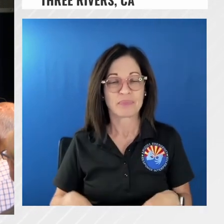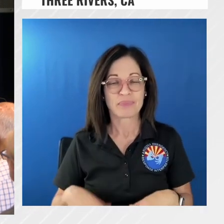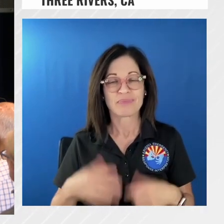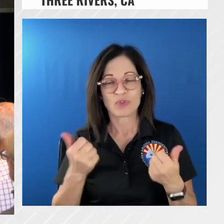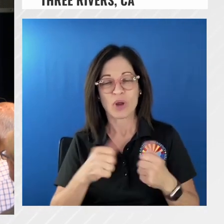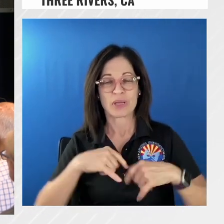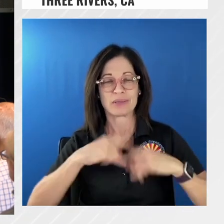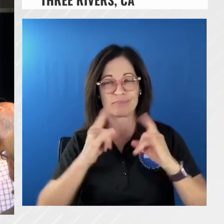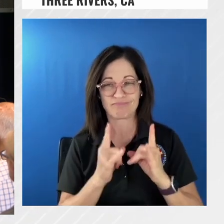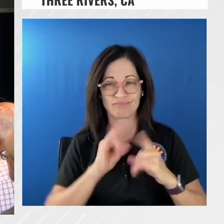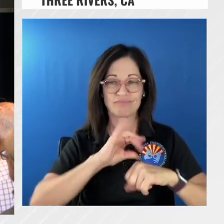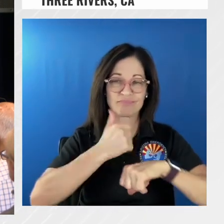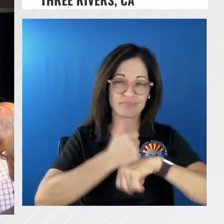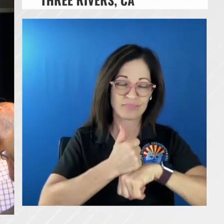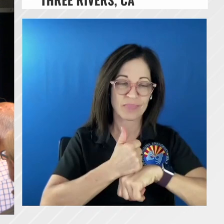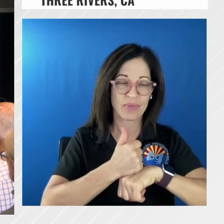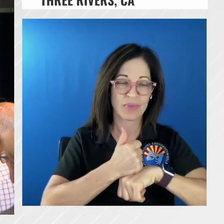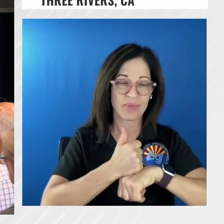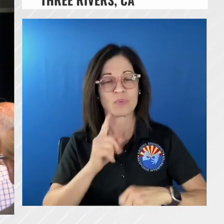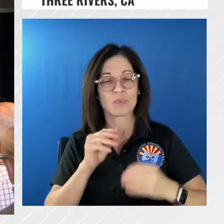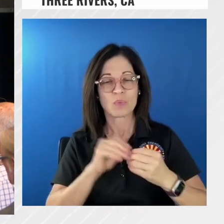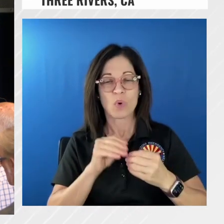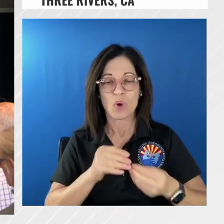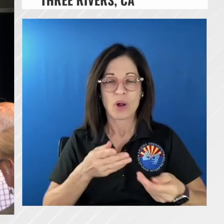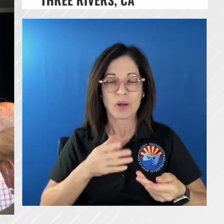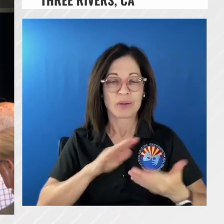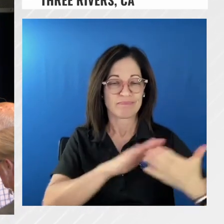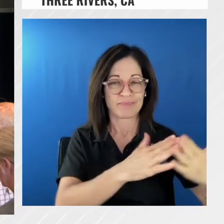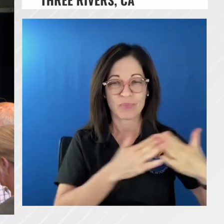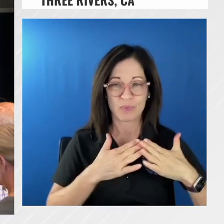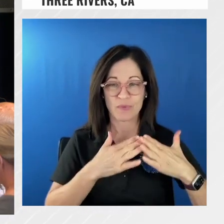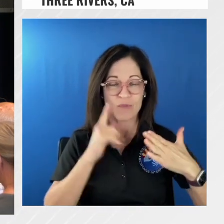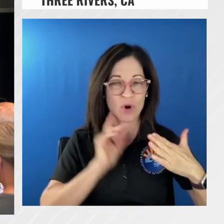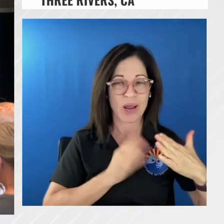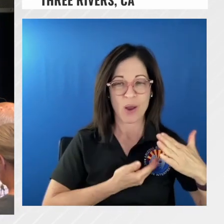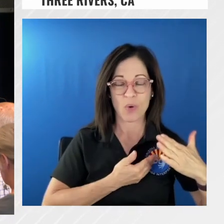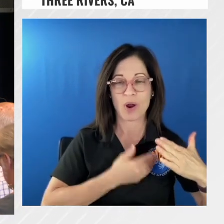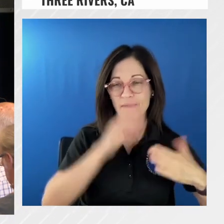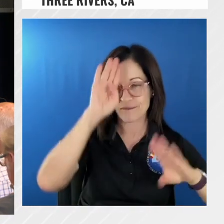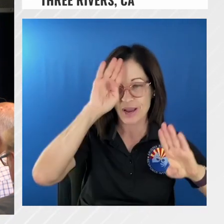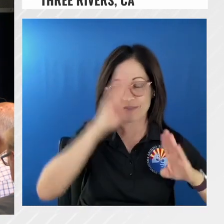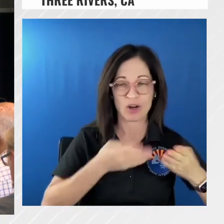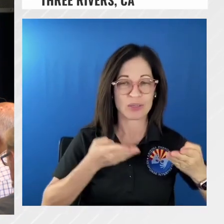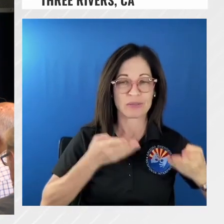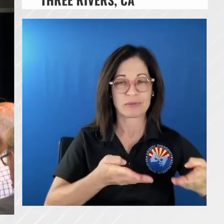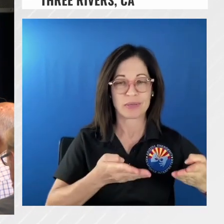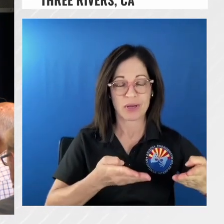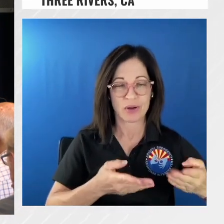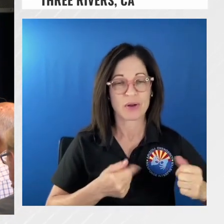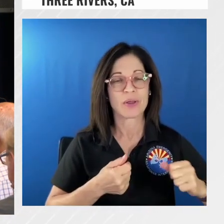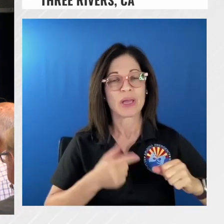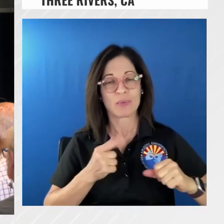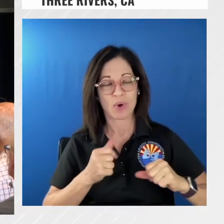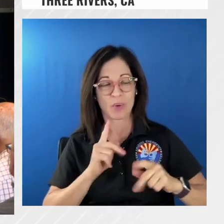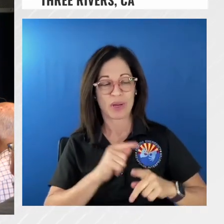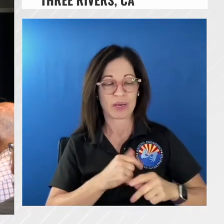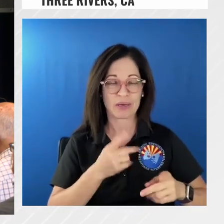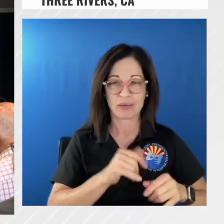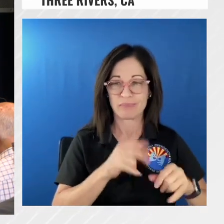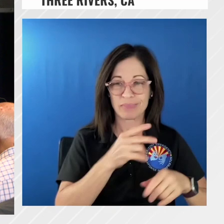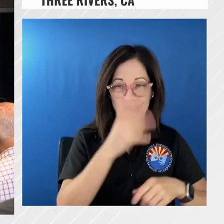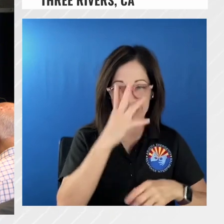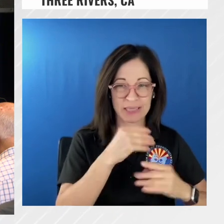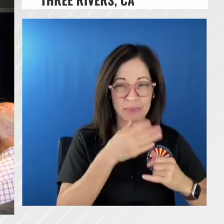up somewhere down closer to the valley where there's communications and we could house all the firefighters after their shift so that's what we're kind of doing